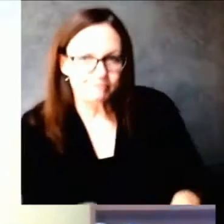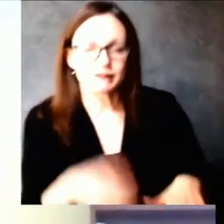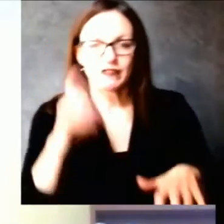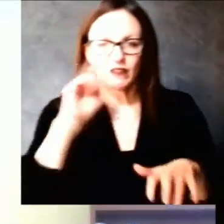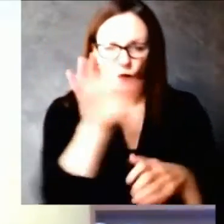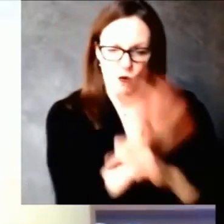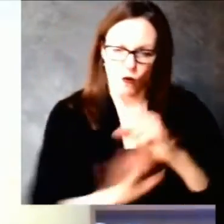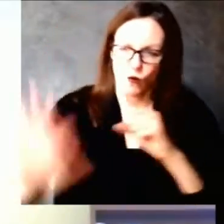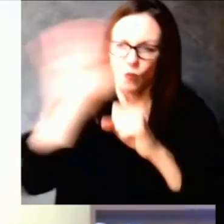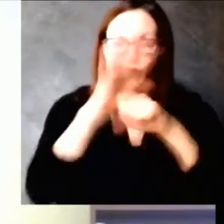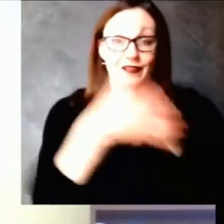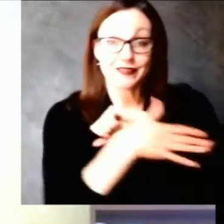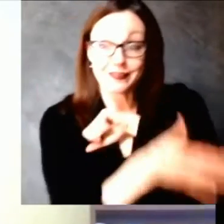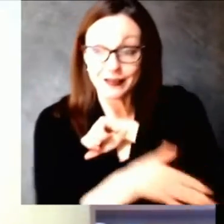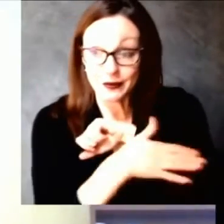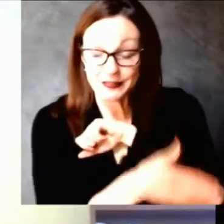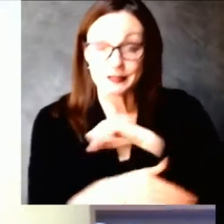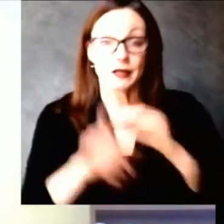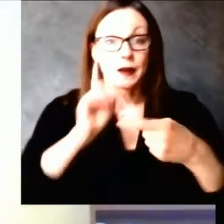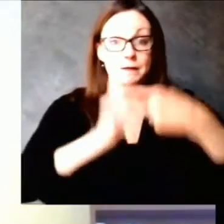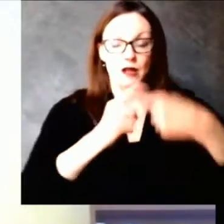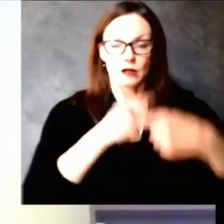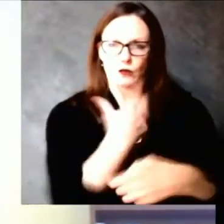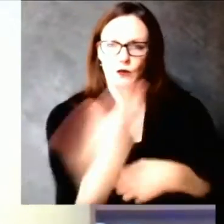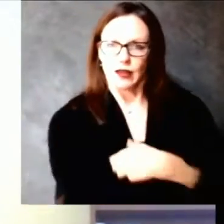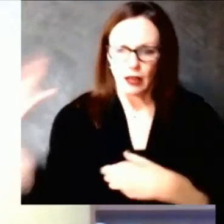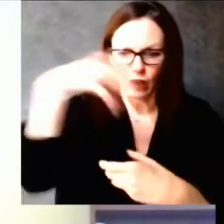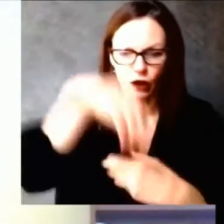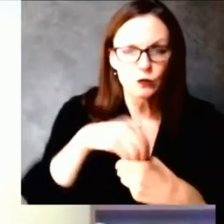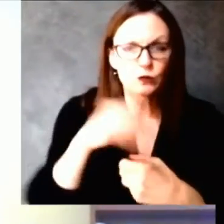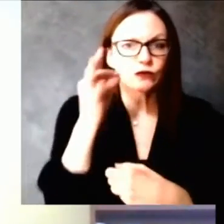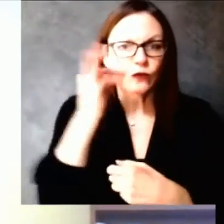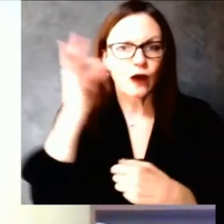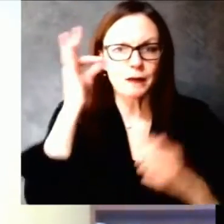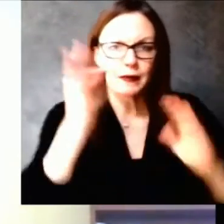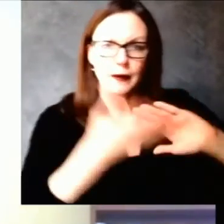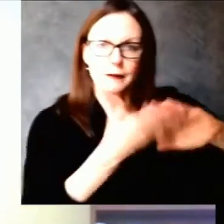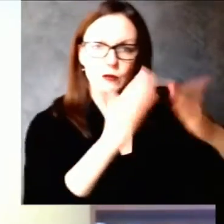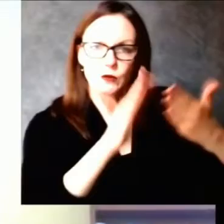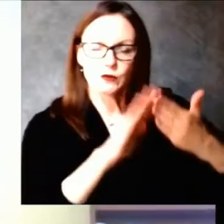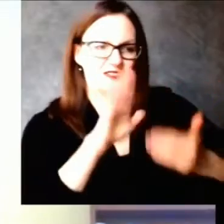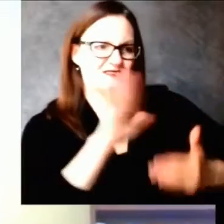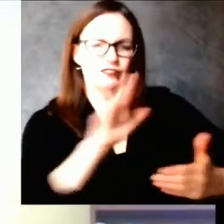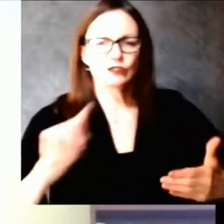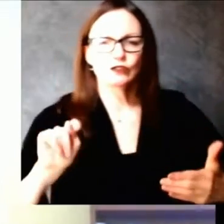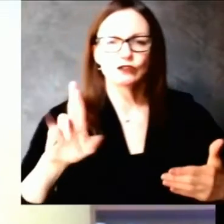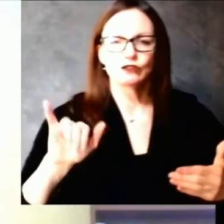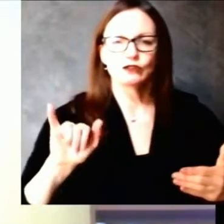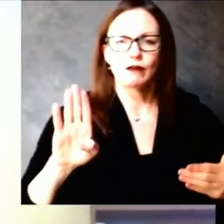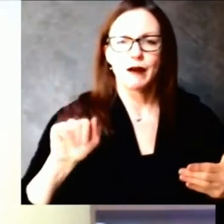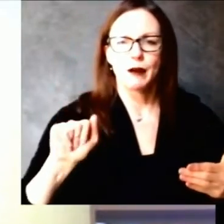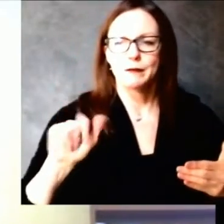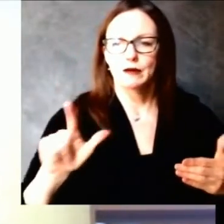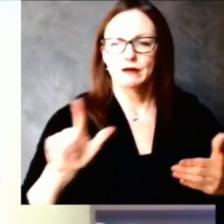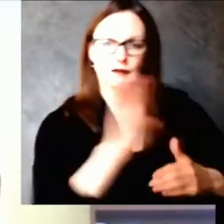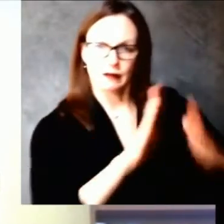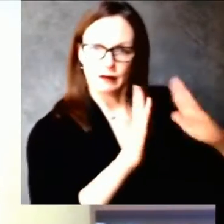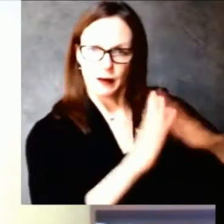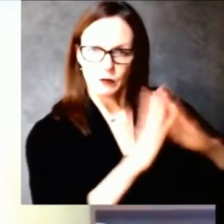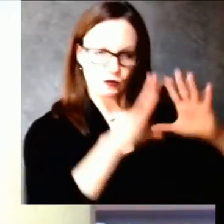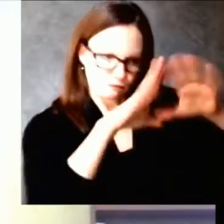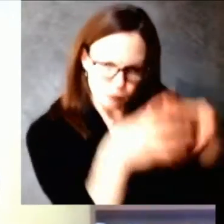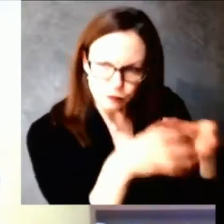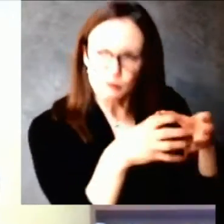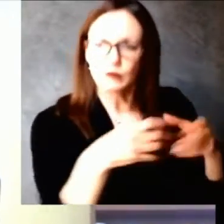community health centers, federally qualified health centers, and local health departments providing services for